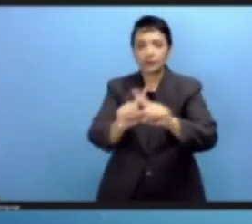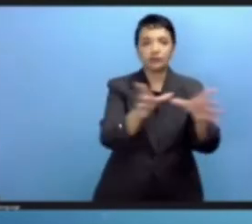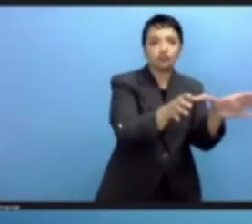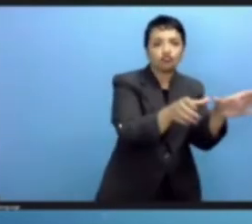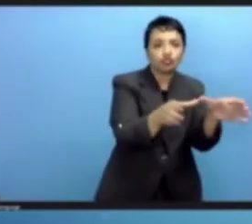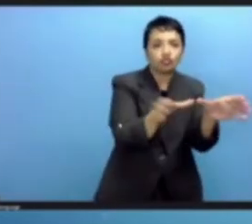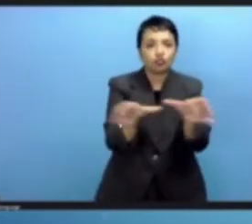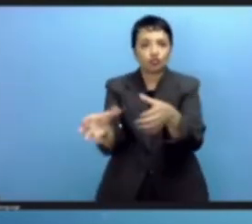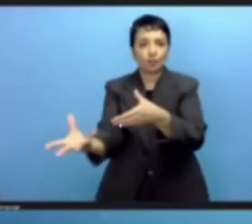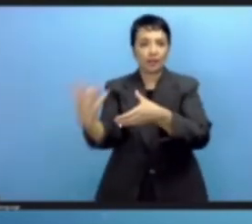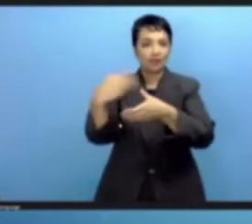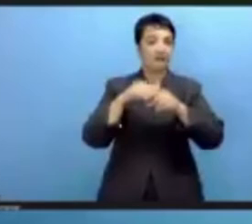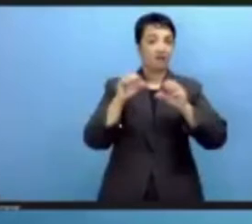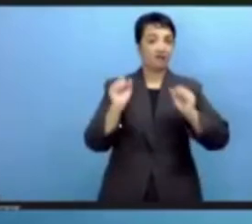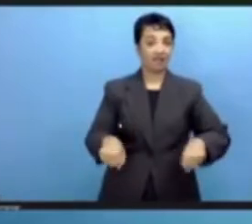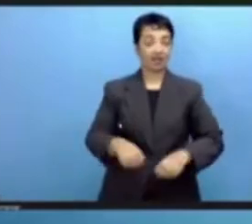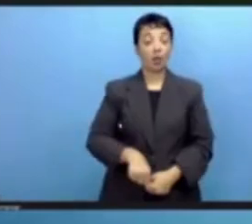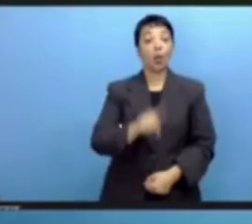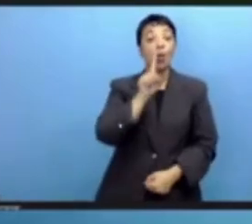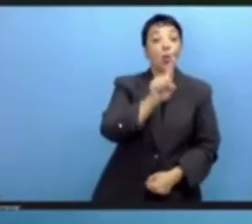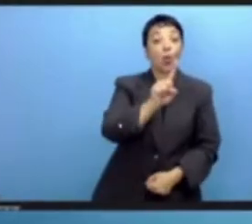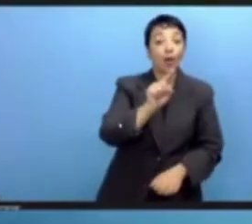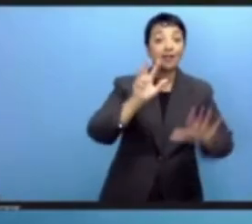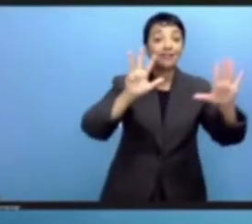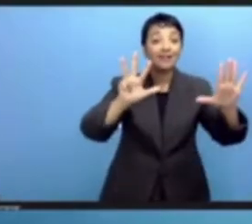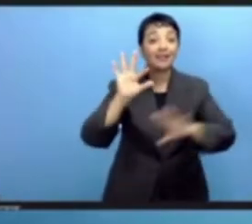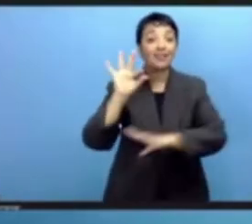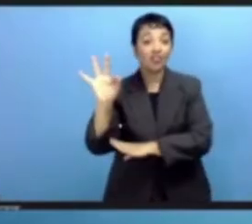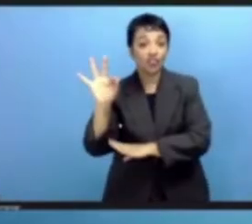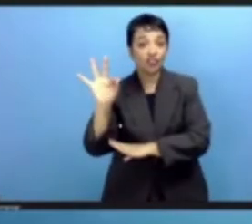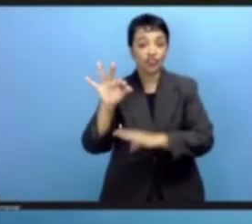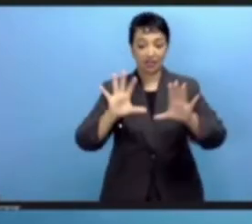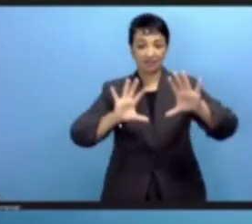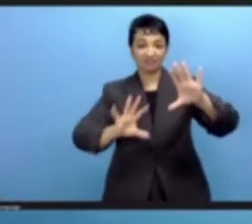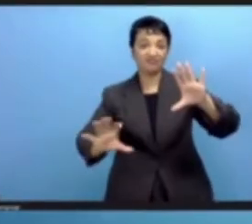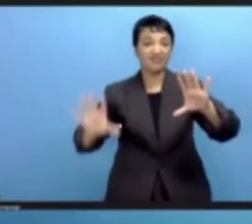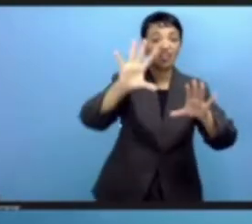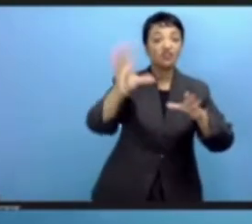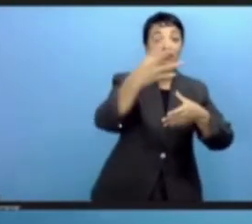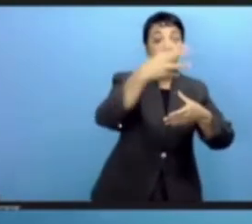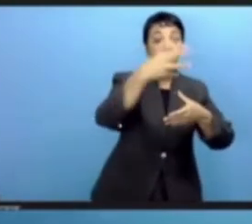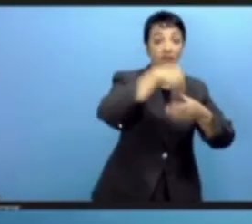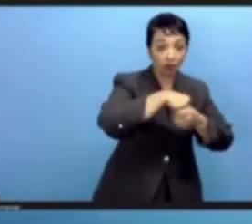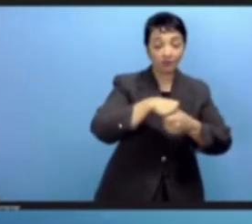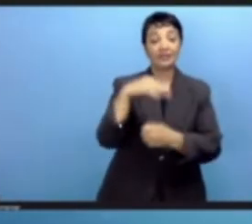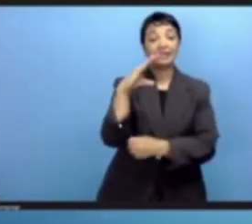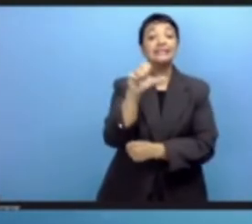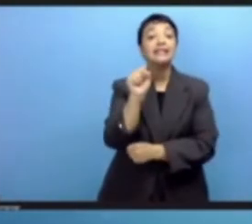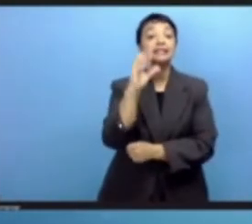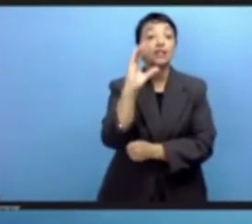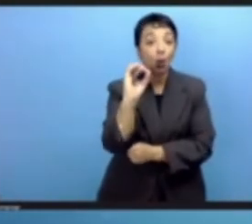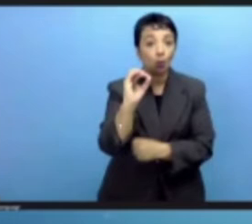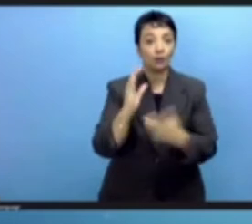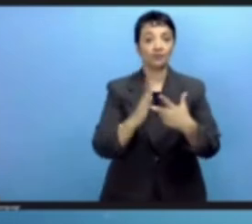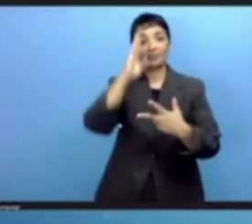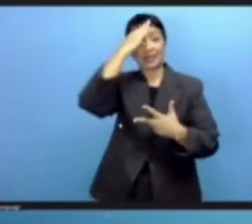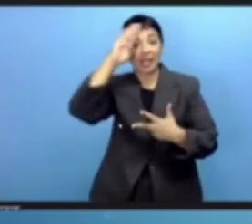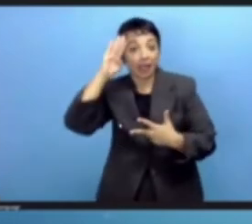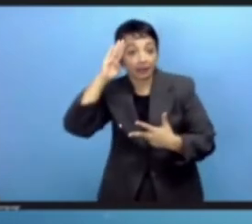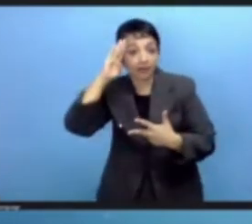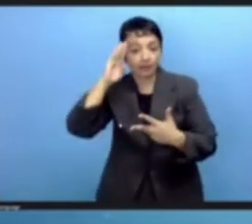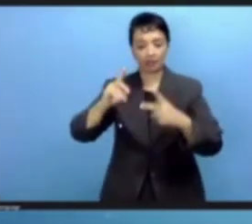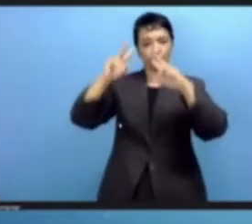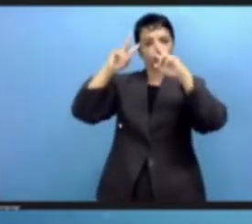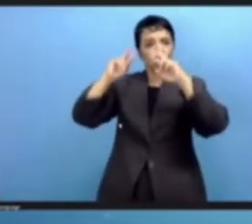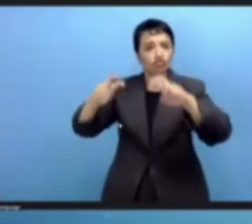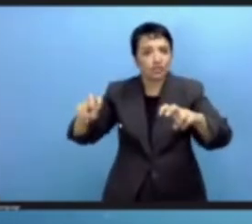193 member states of UNESCO, civil society, academia, research institutions, but also,